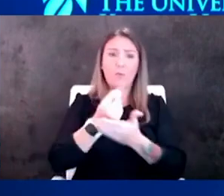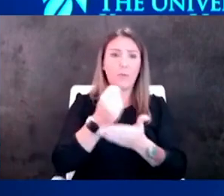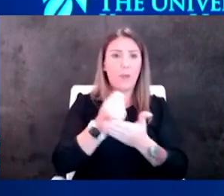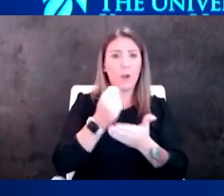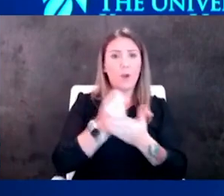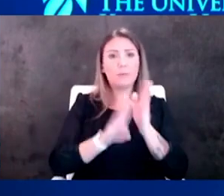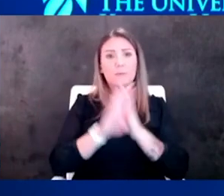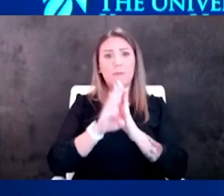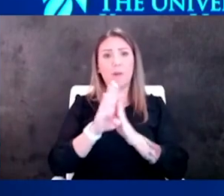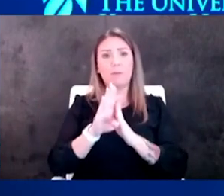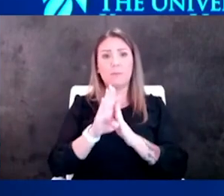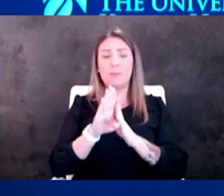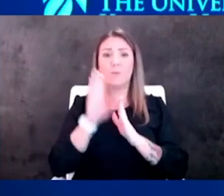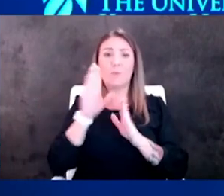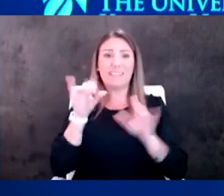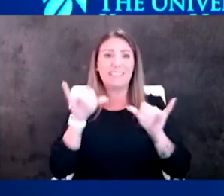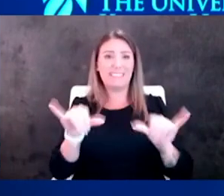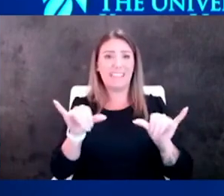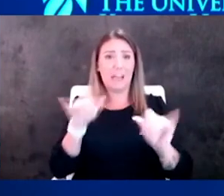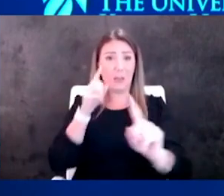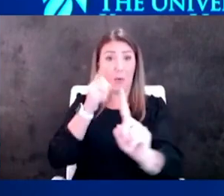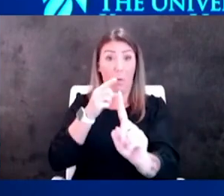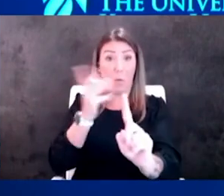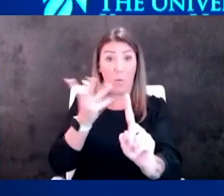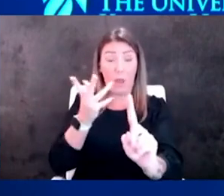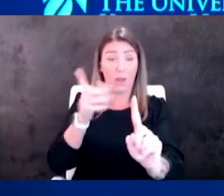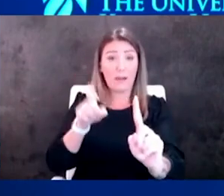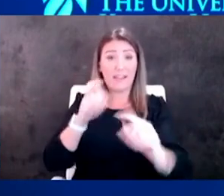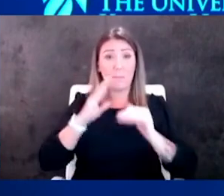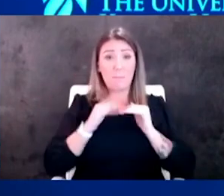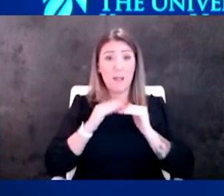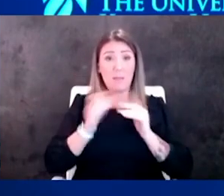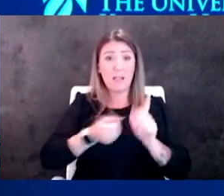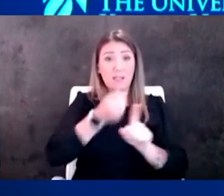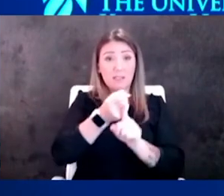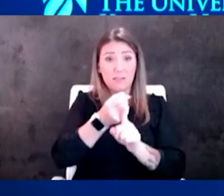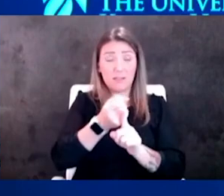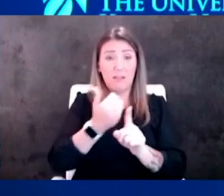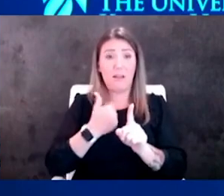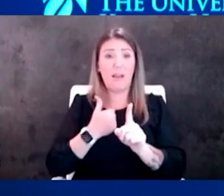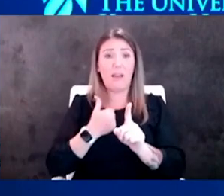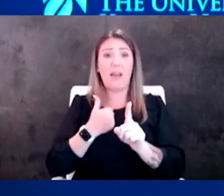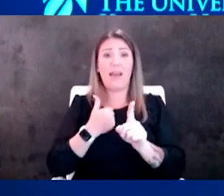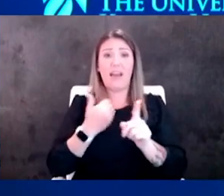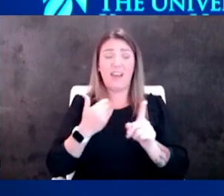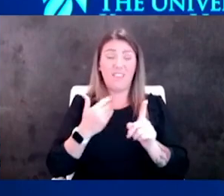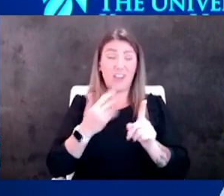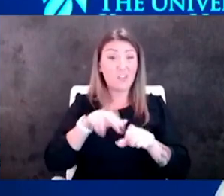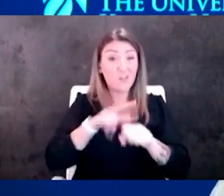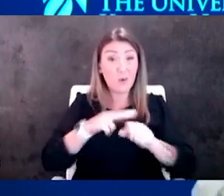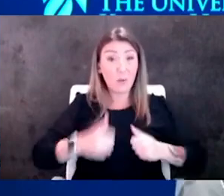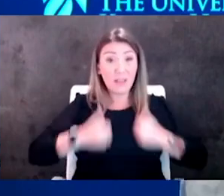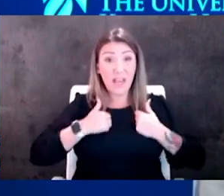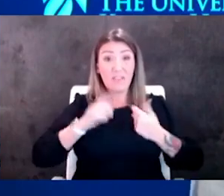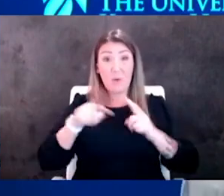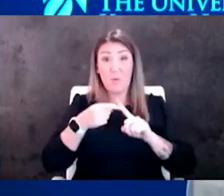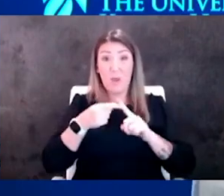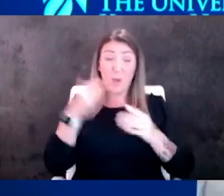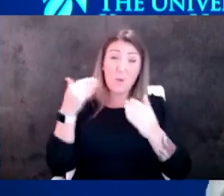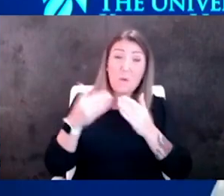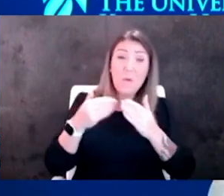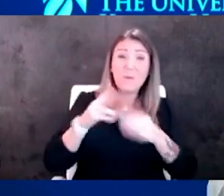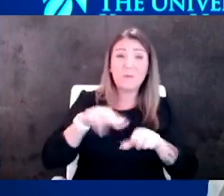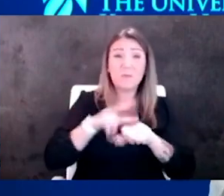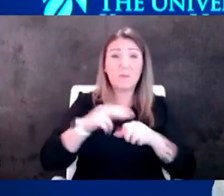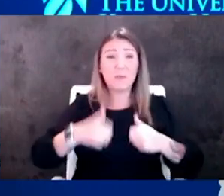the goal has got to be to minimize the impacts we can have a life as normal and every time we get close to life as normal it feels